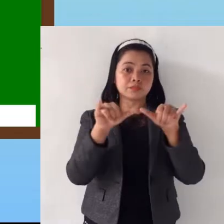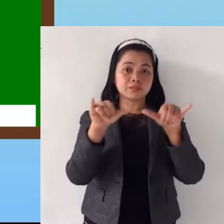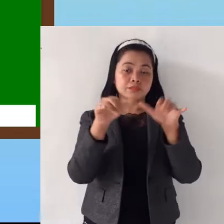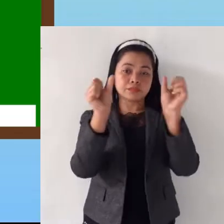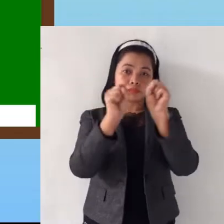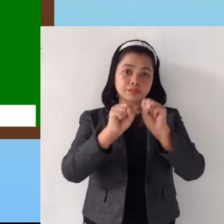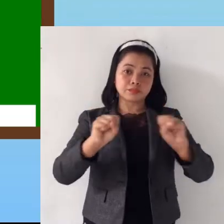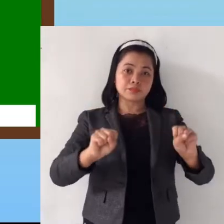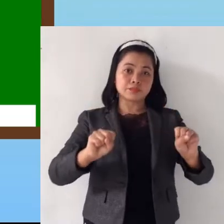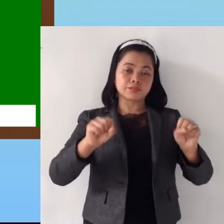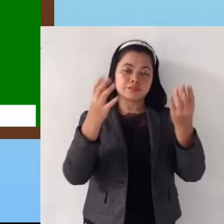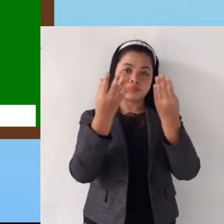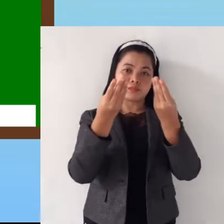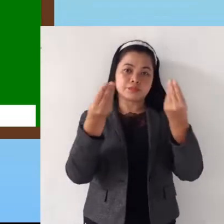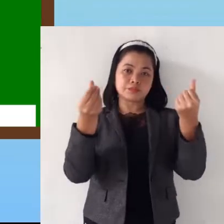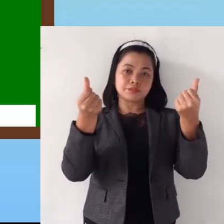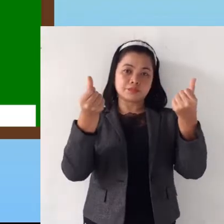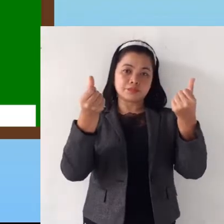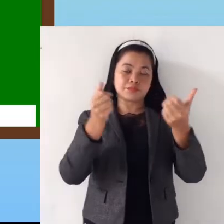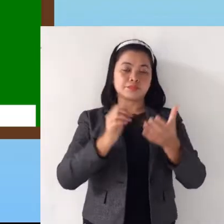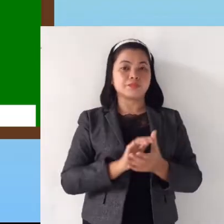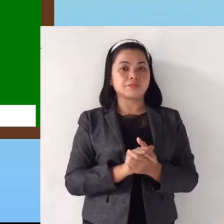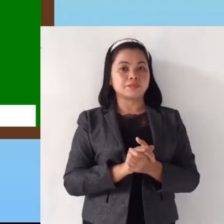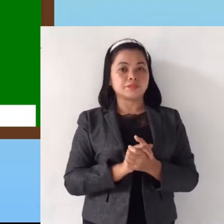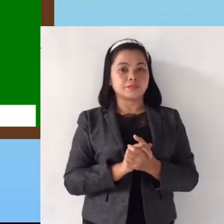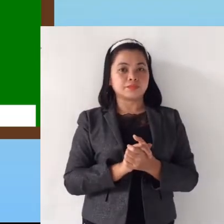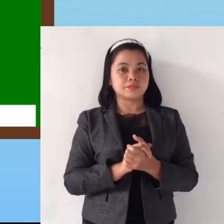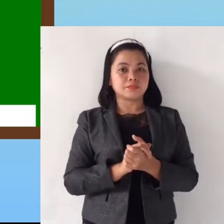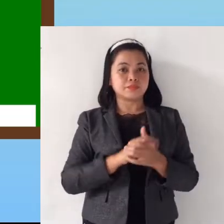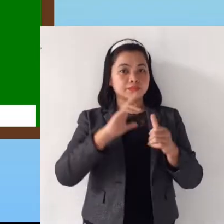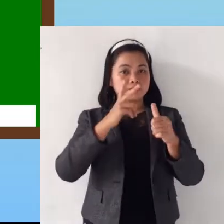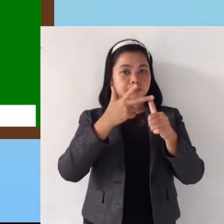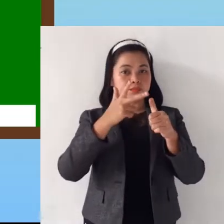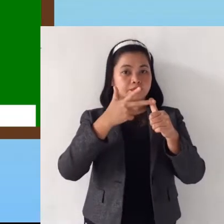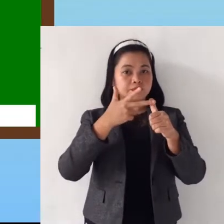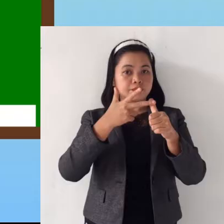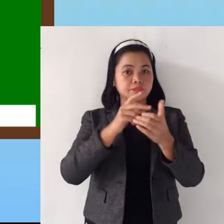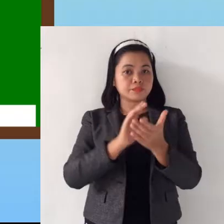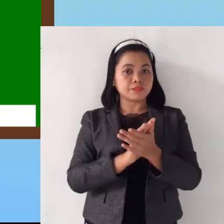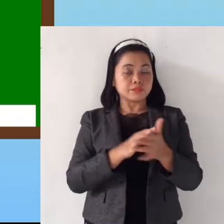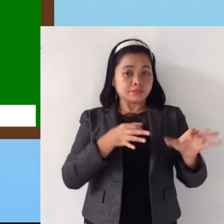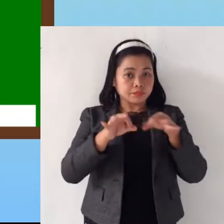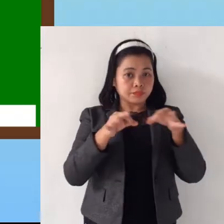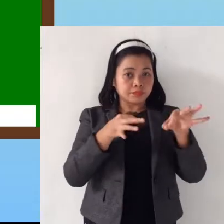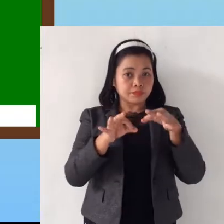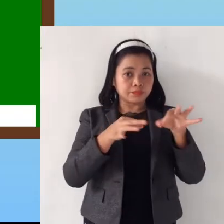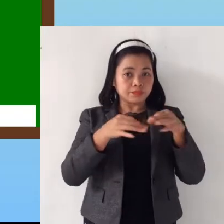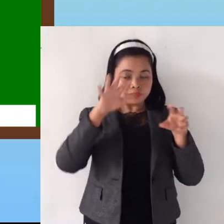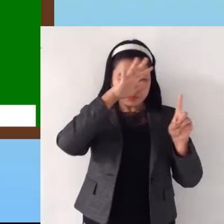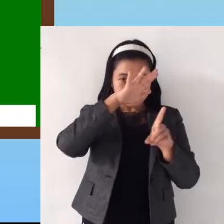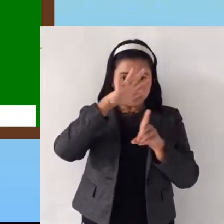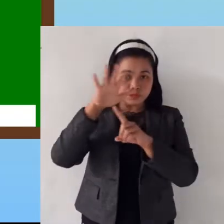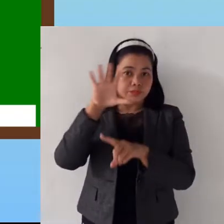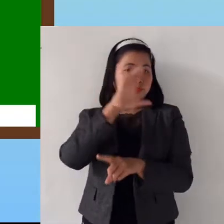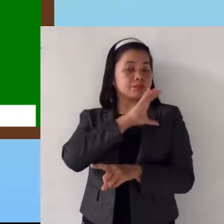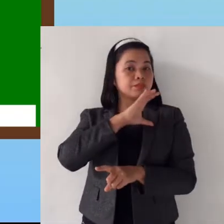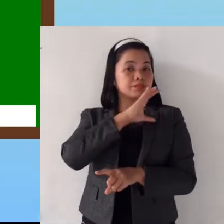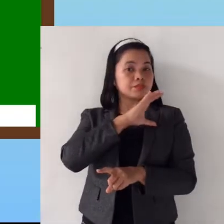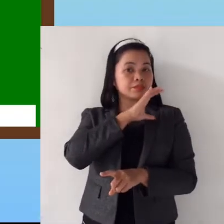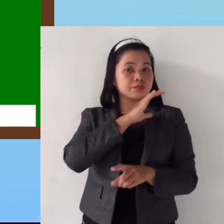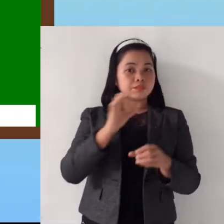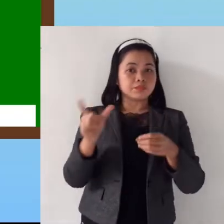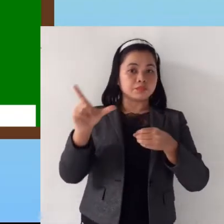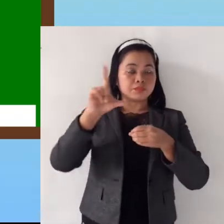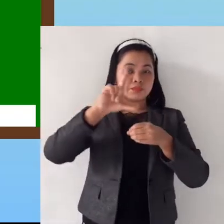shape, and texture. Third, describe observable characteristics of